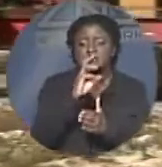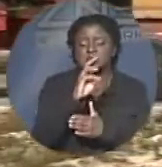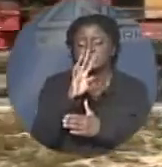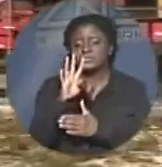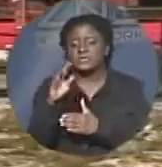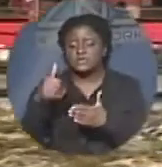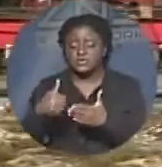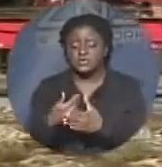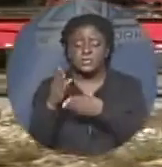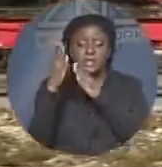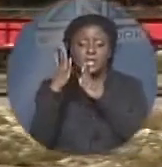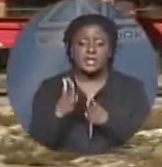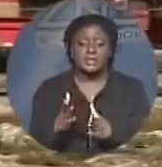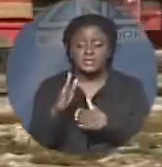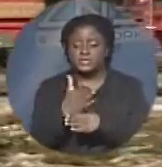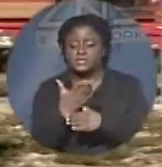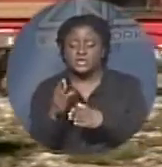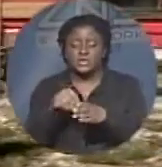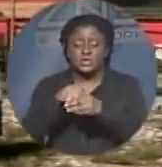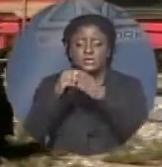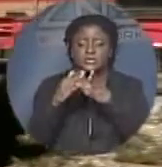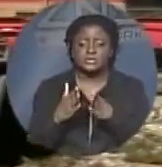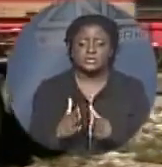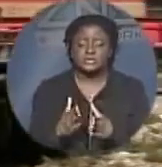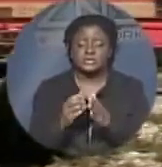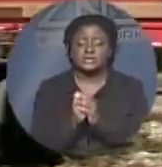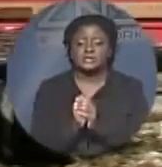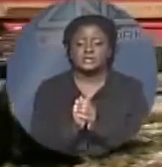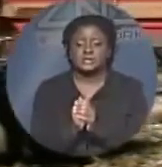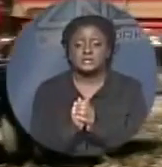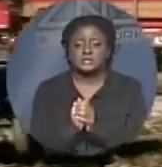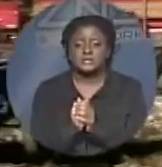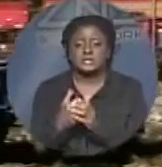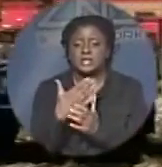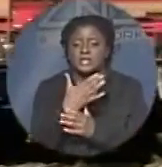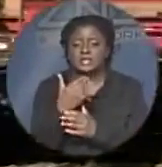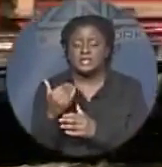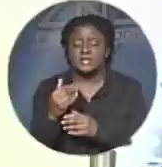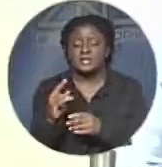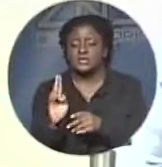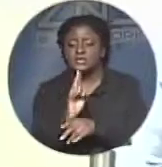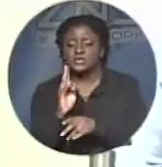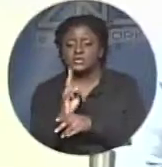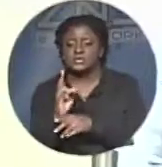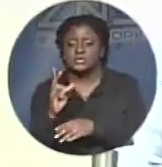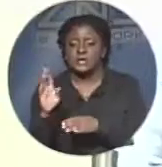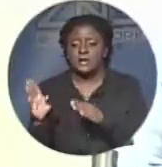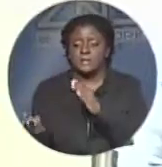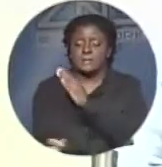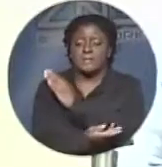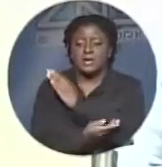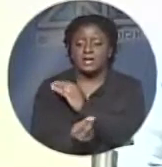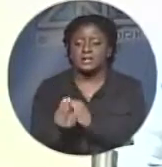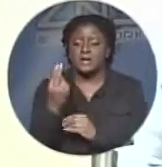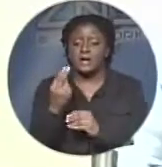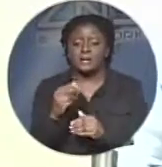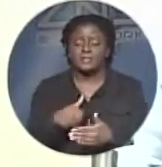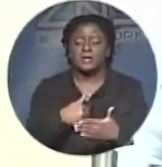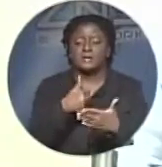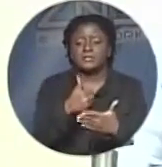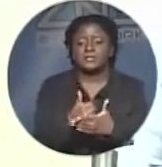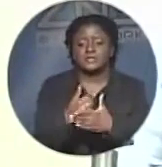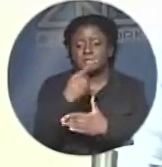Managing Director Mike Morris says a bottoms-up approach was used to determine the new shareholders. Due to the very large number